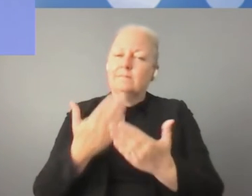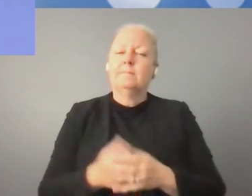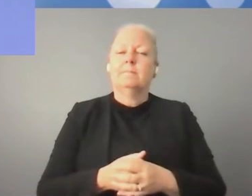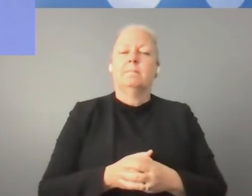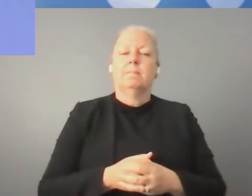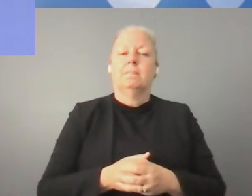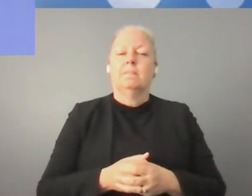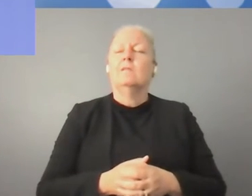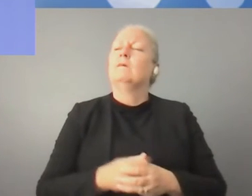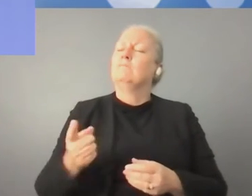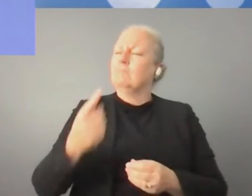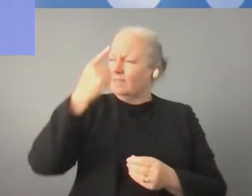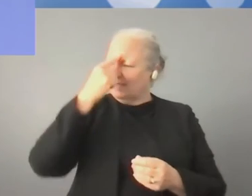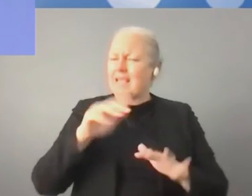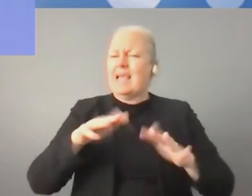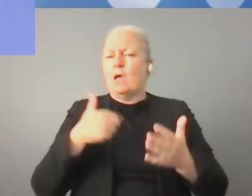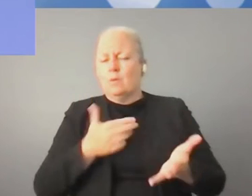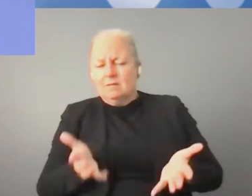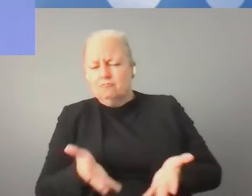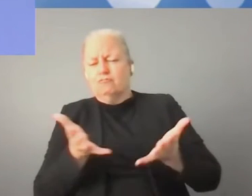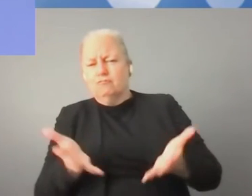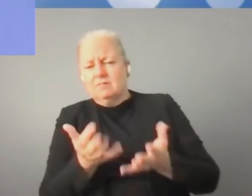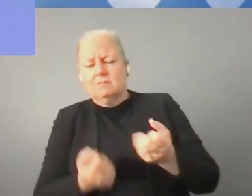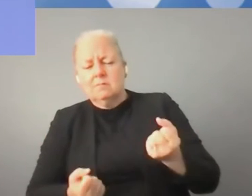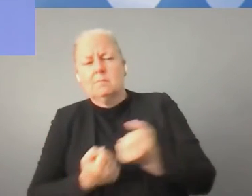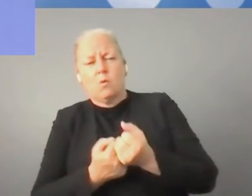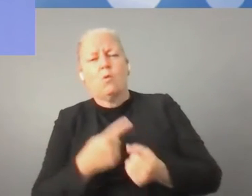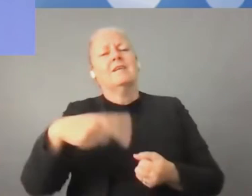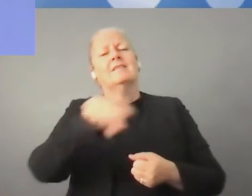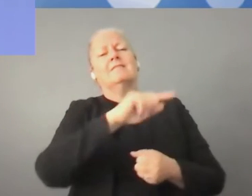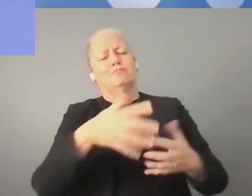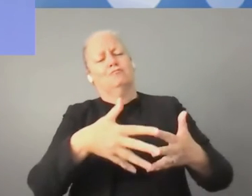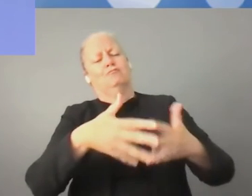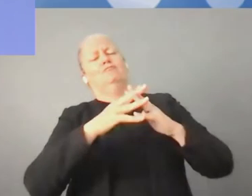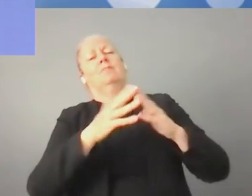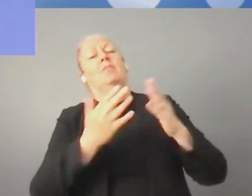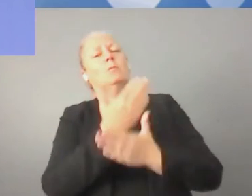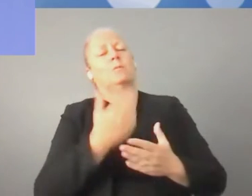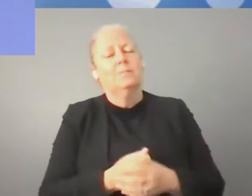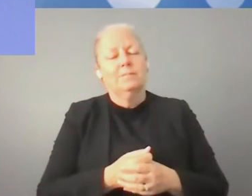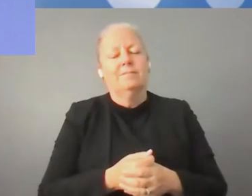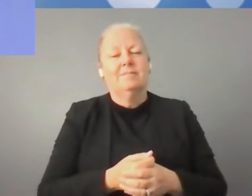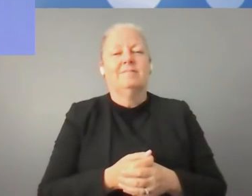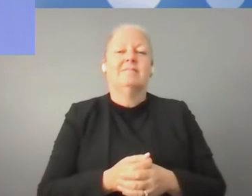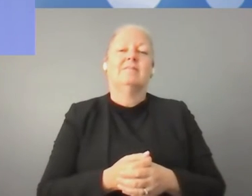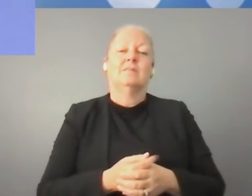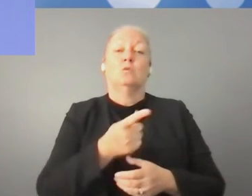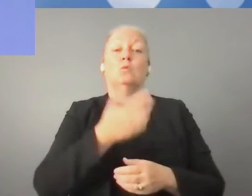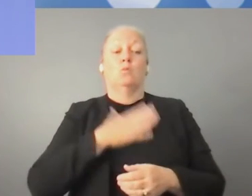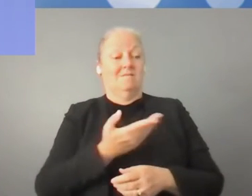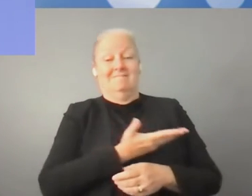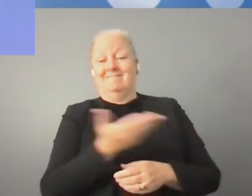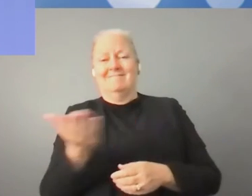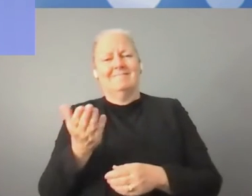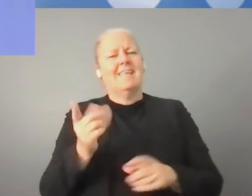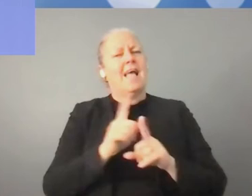encourage startups to innovate. We don't need to encourage startups to innovate. We need to encourage